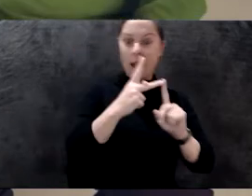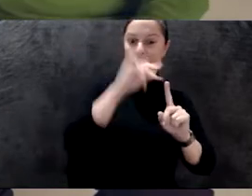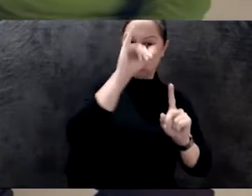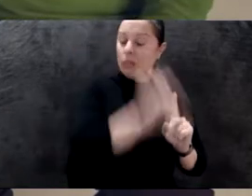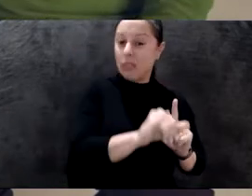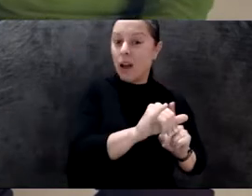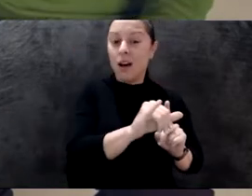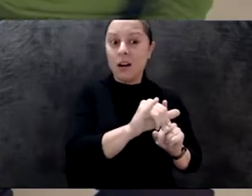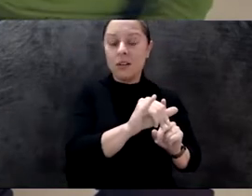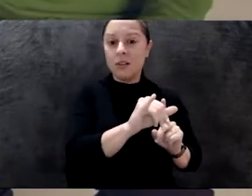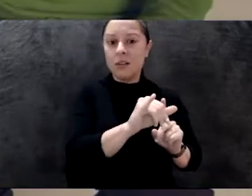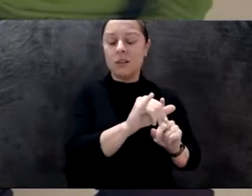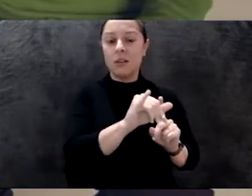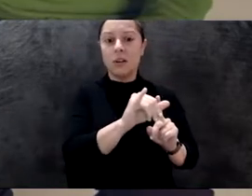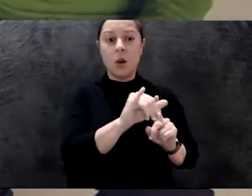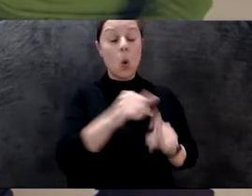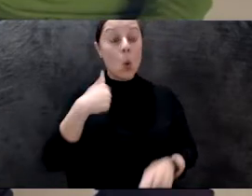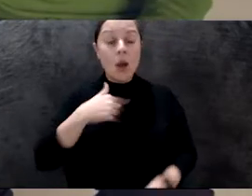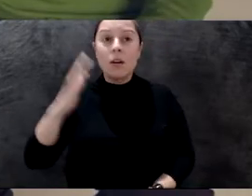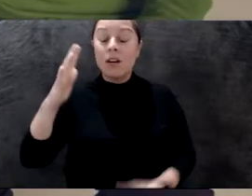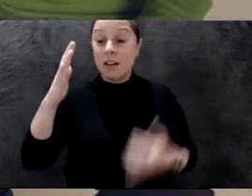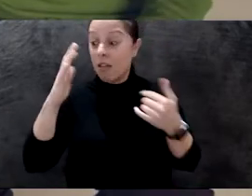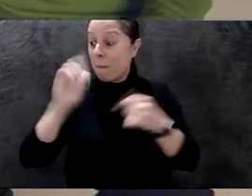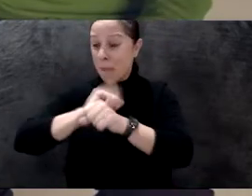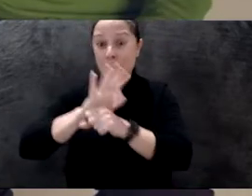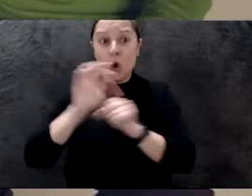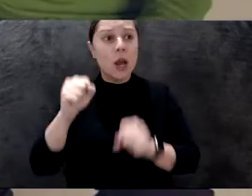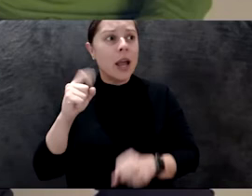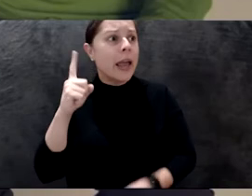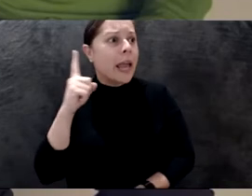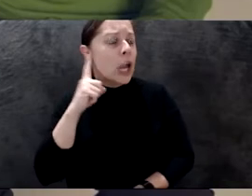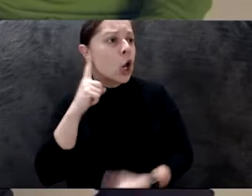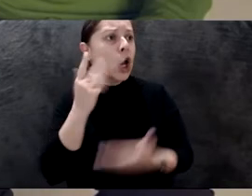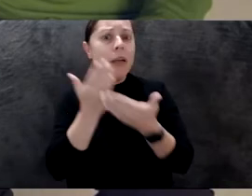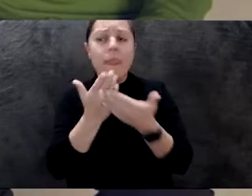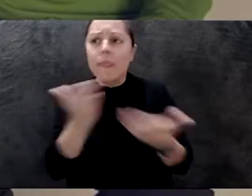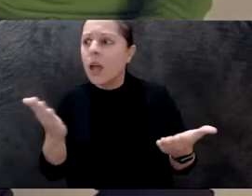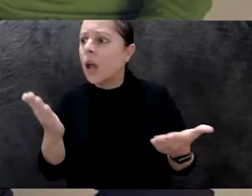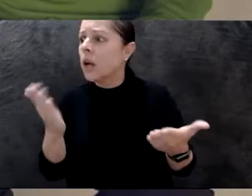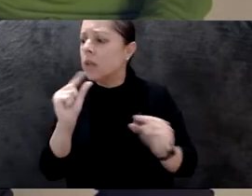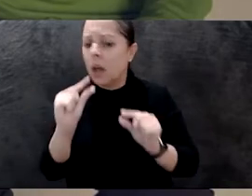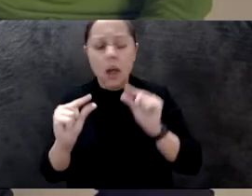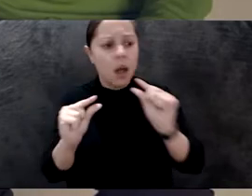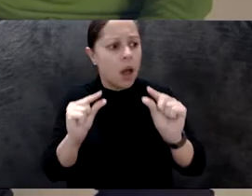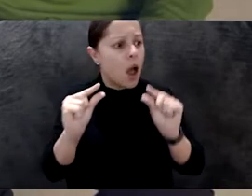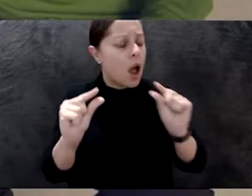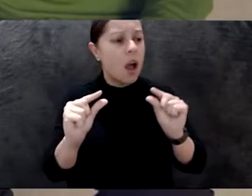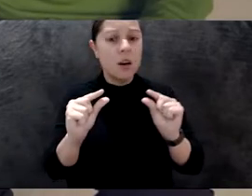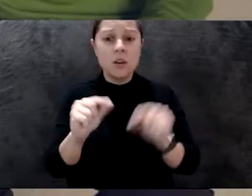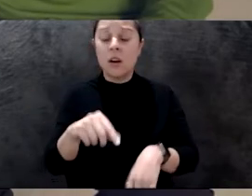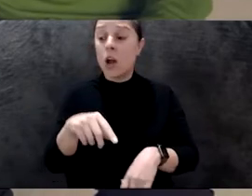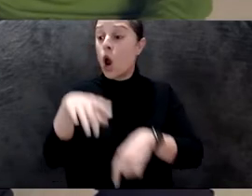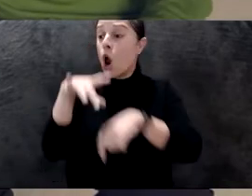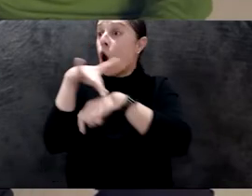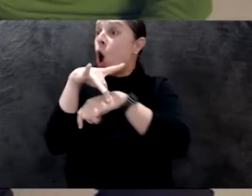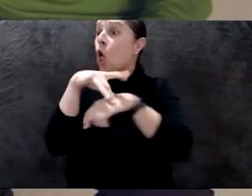were not able to hear before. mean, you know, very, very tiny earthwares happened. Some part of the world, we will be able to hear. And we